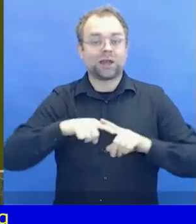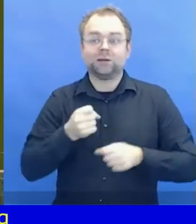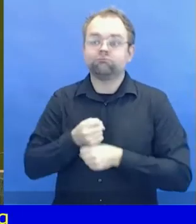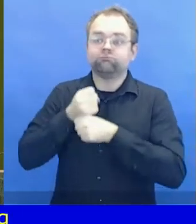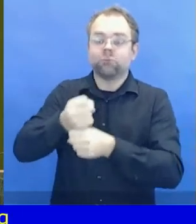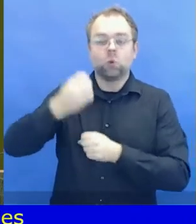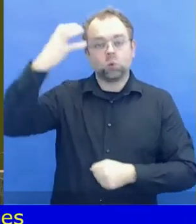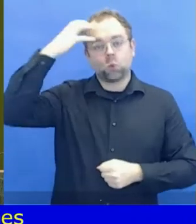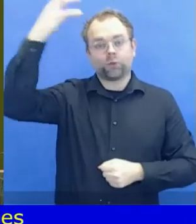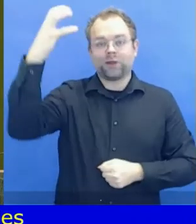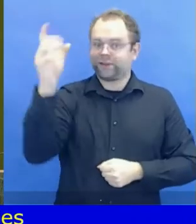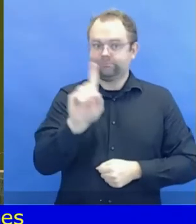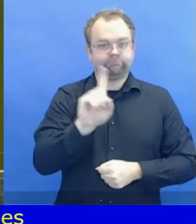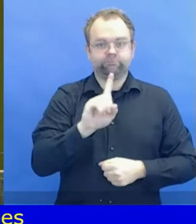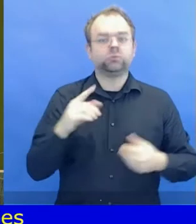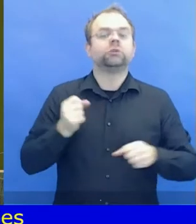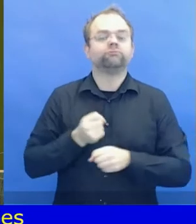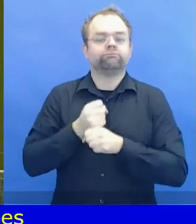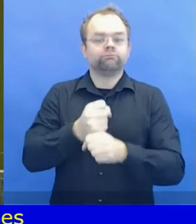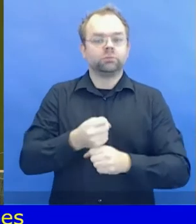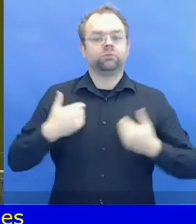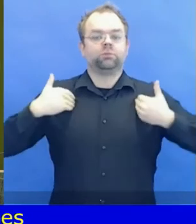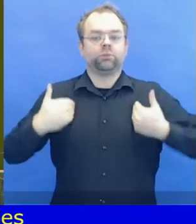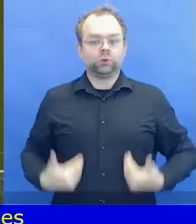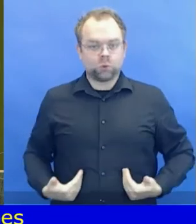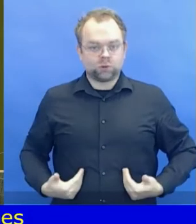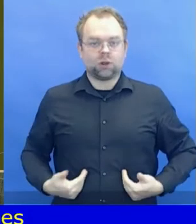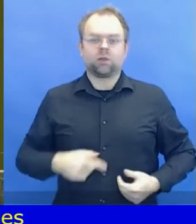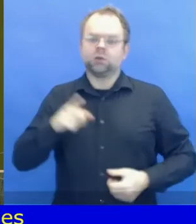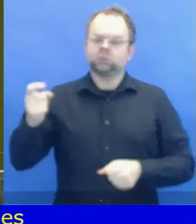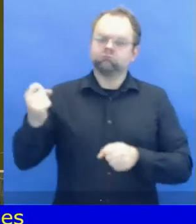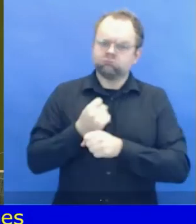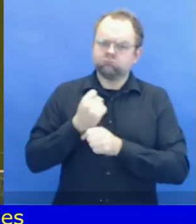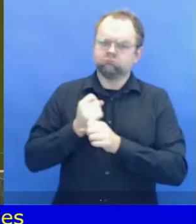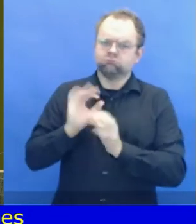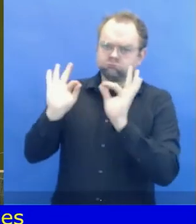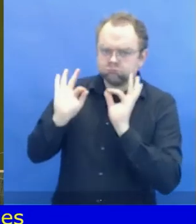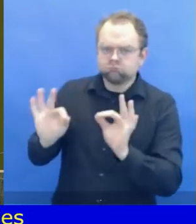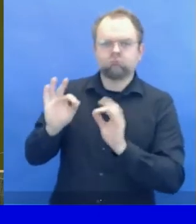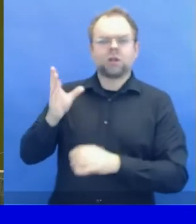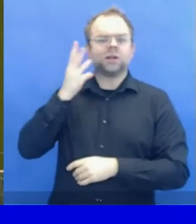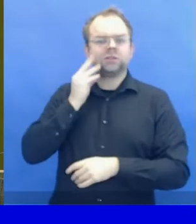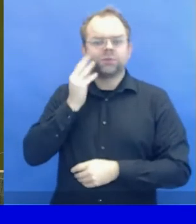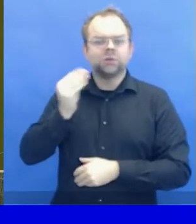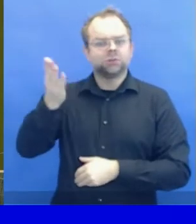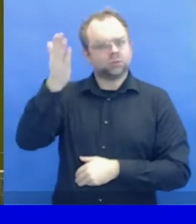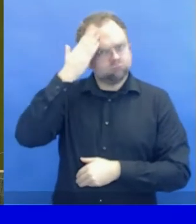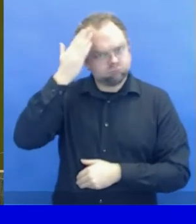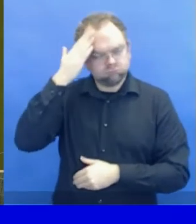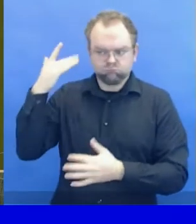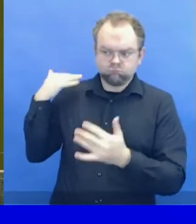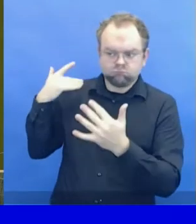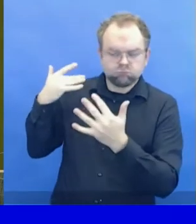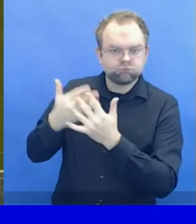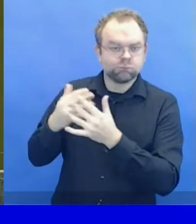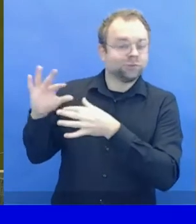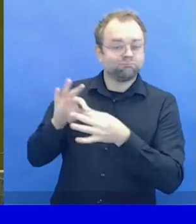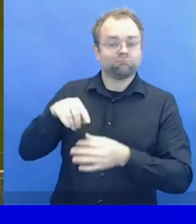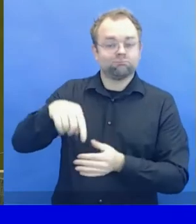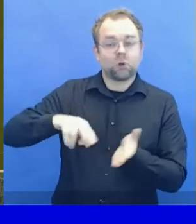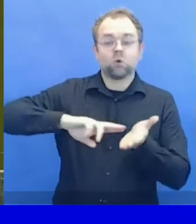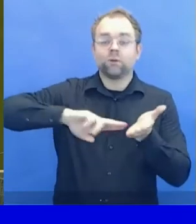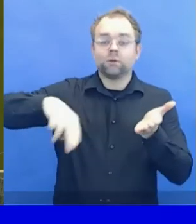representation of the different forms of civilization and of the principal legal system's balance, gender